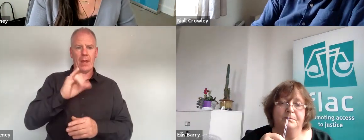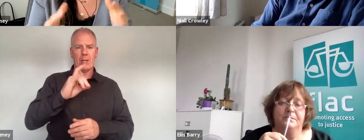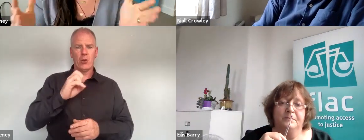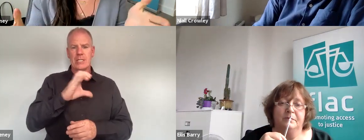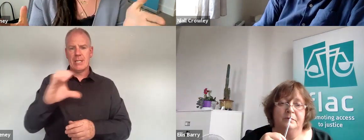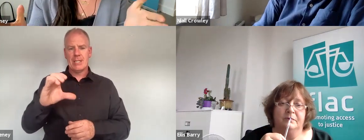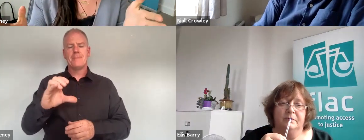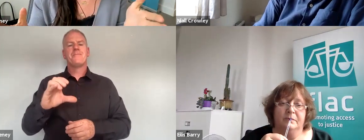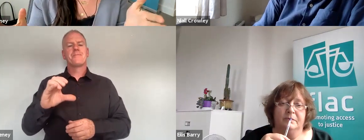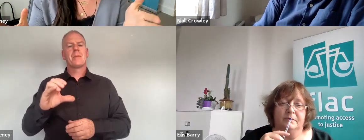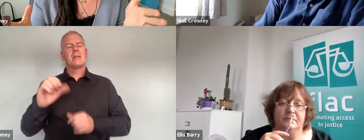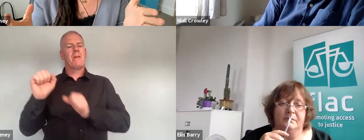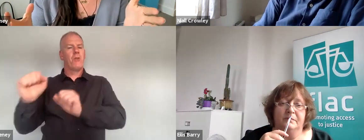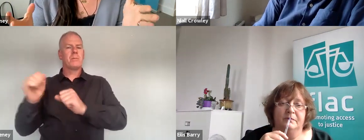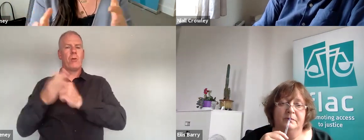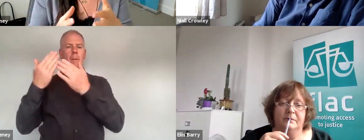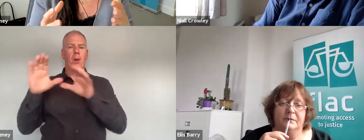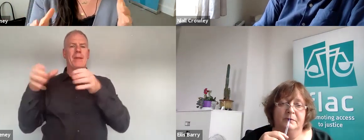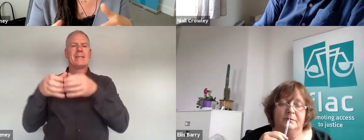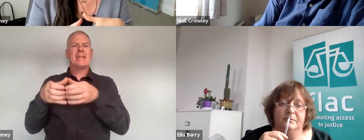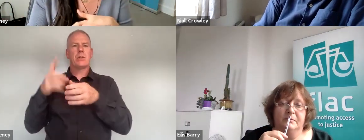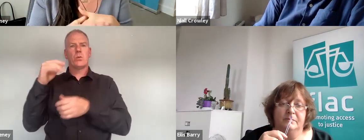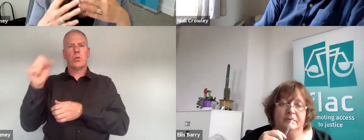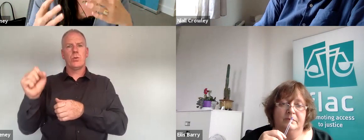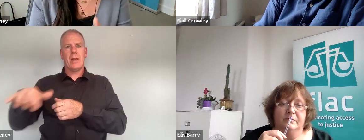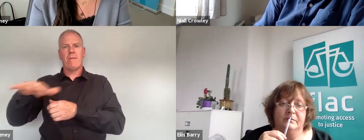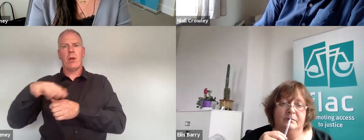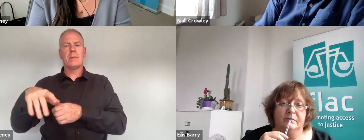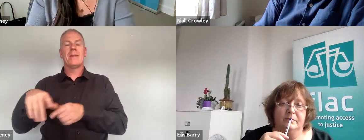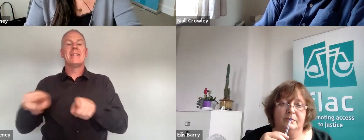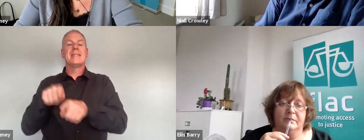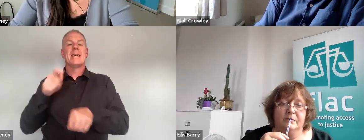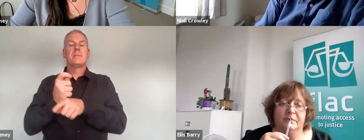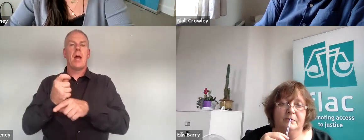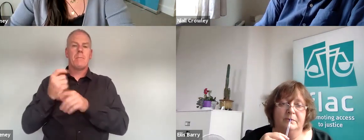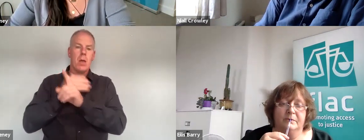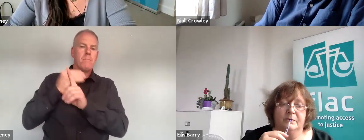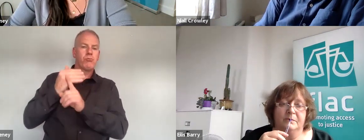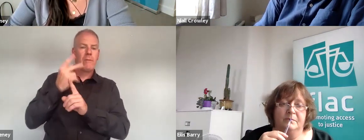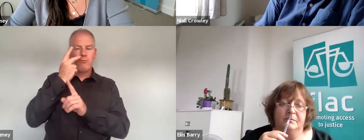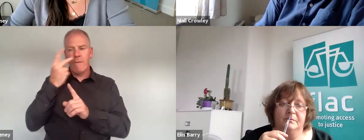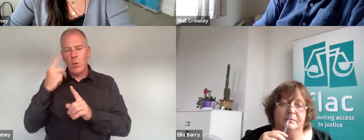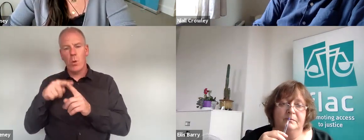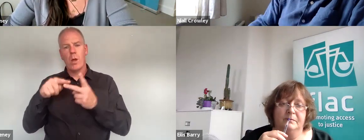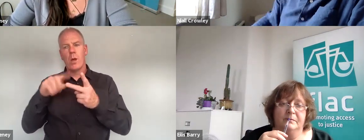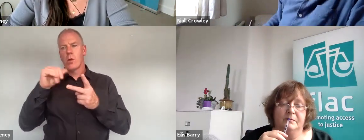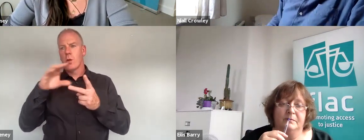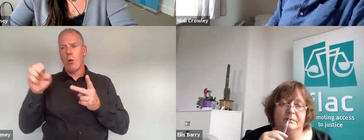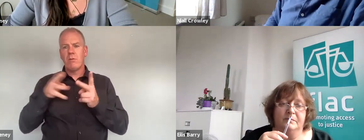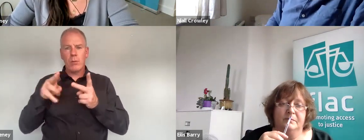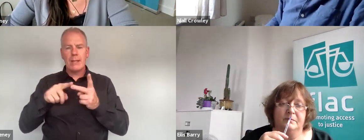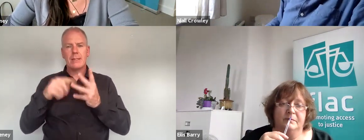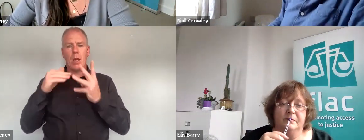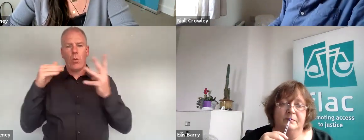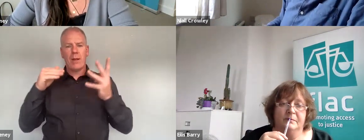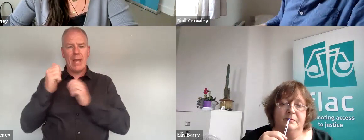and that's enforcement within the public sector duty space specifically but also building on the equality reviews codes of practice the equality action plans and